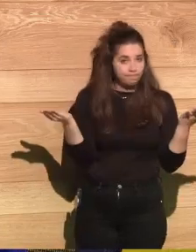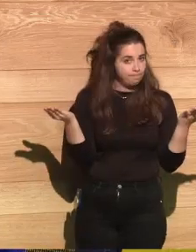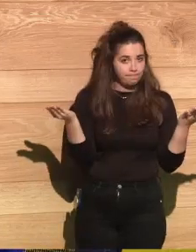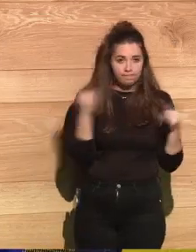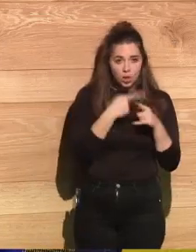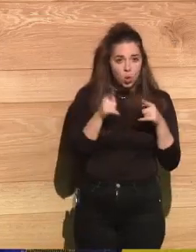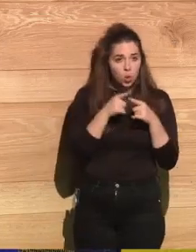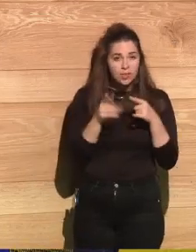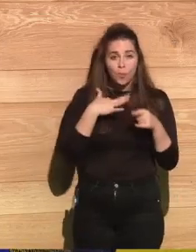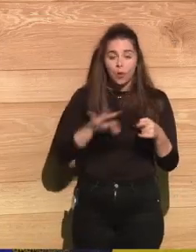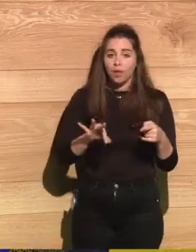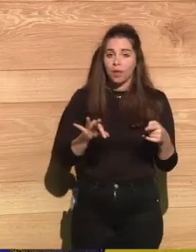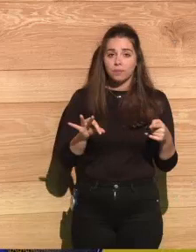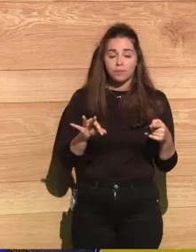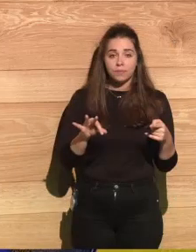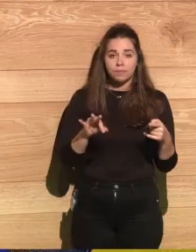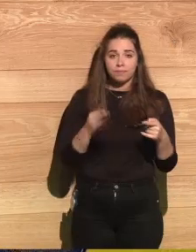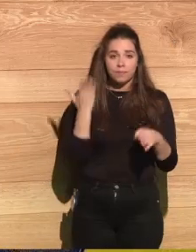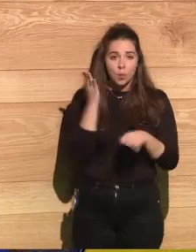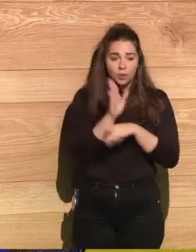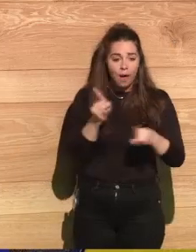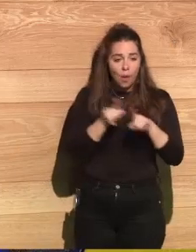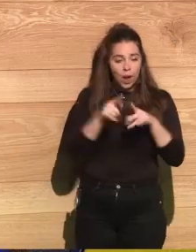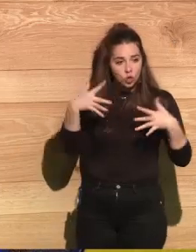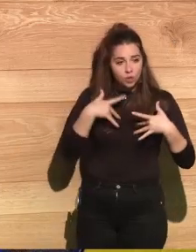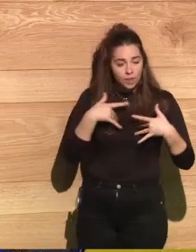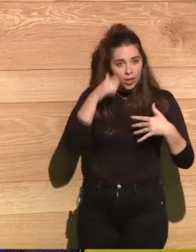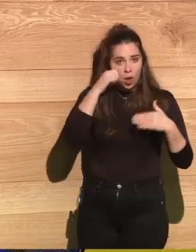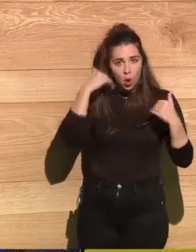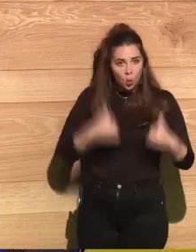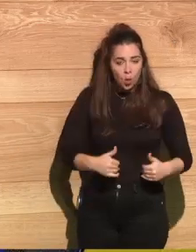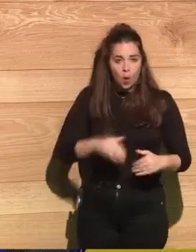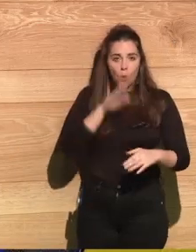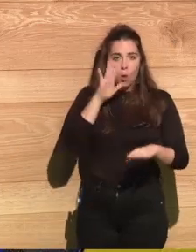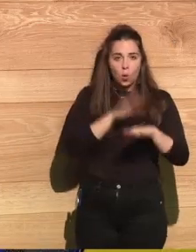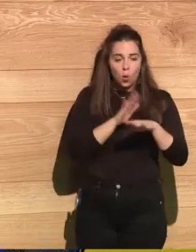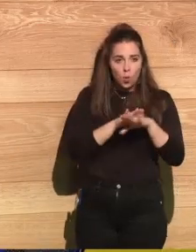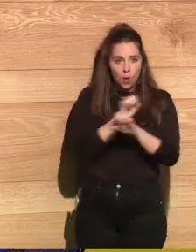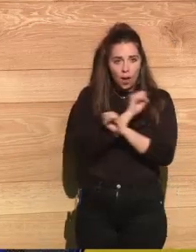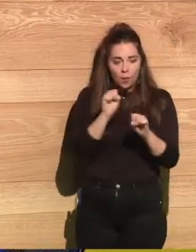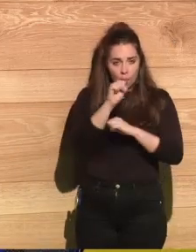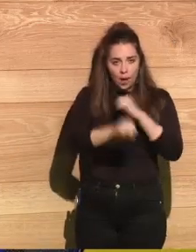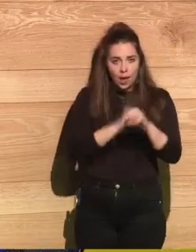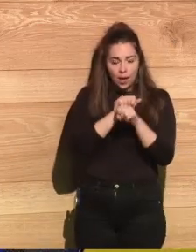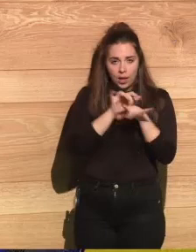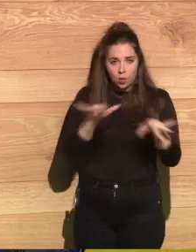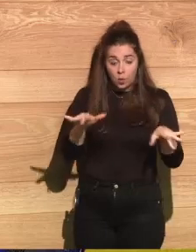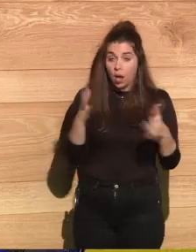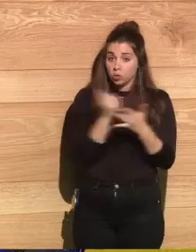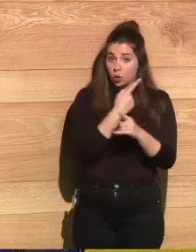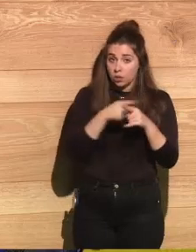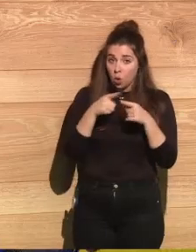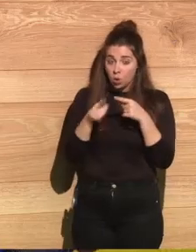suffering due to the atomic bomb, those things had to be